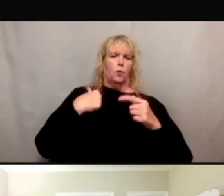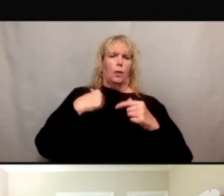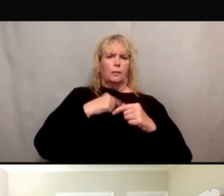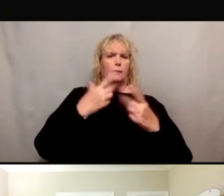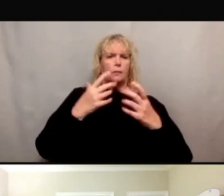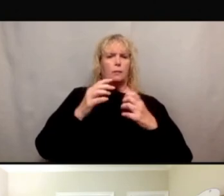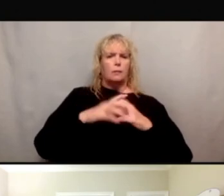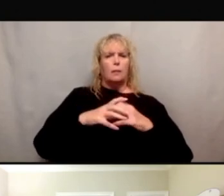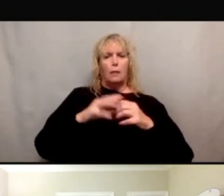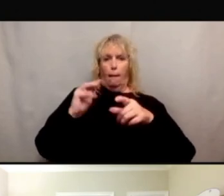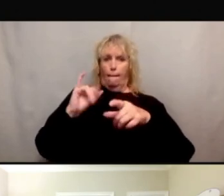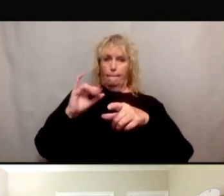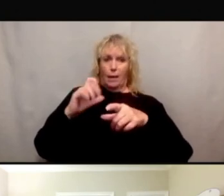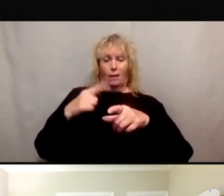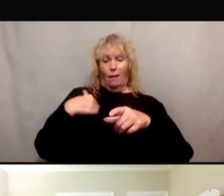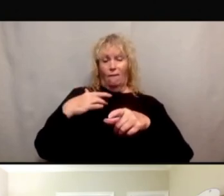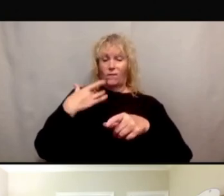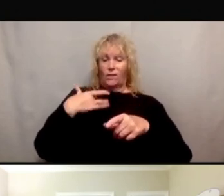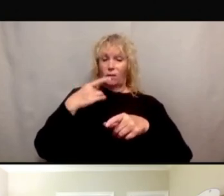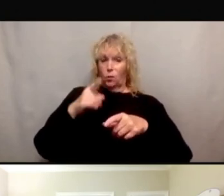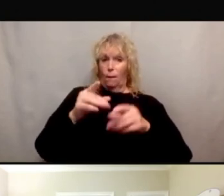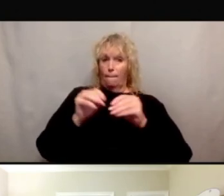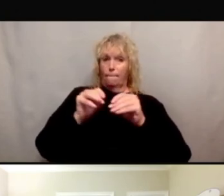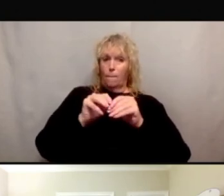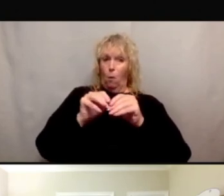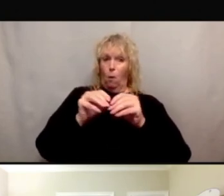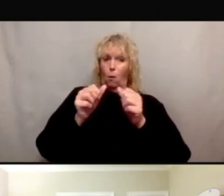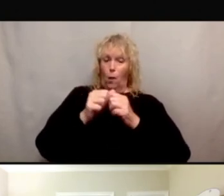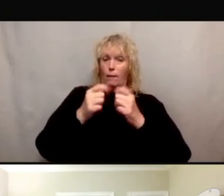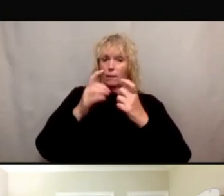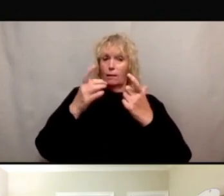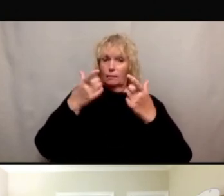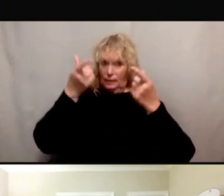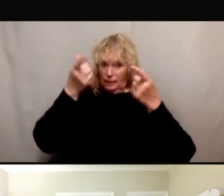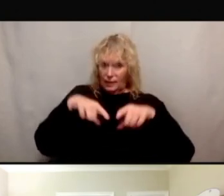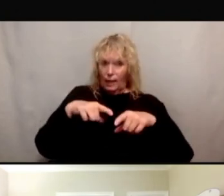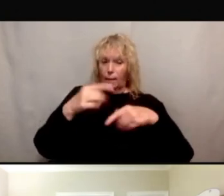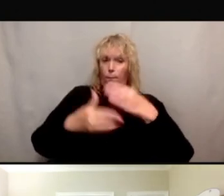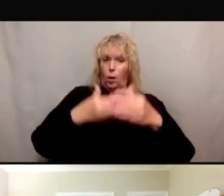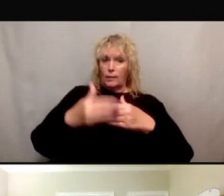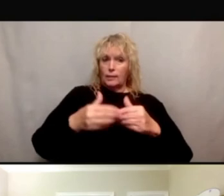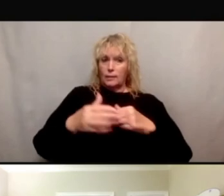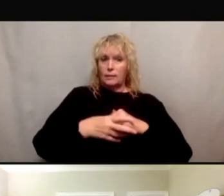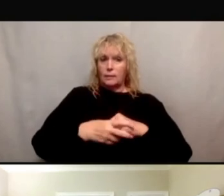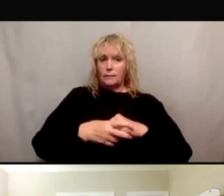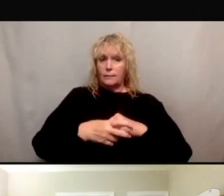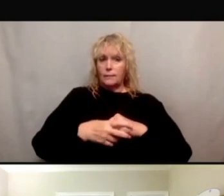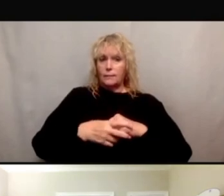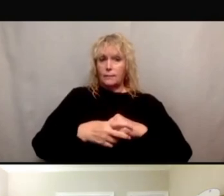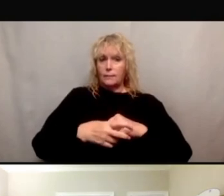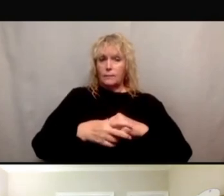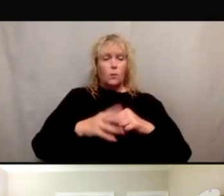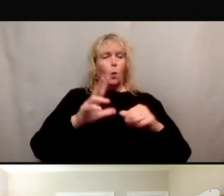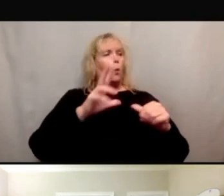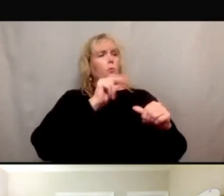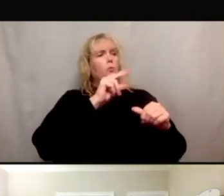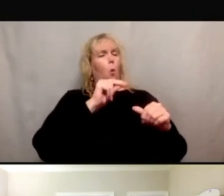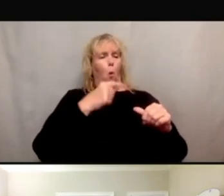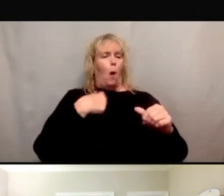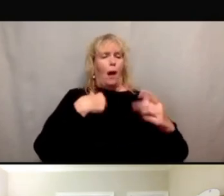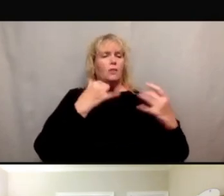probably are more engaged in consent processes. Maybe you have more to add around the idea of... No, I just want to concur with